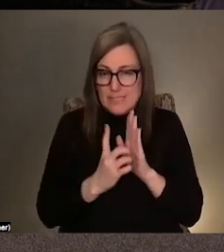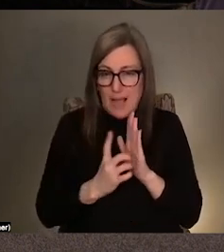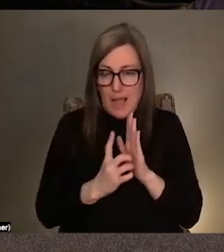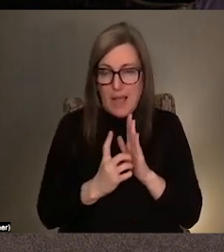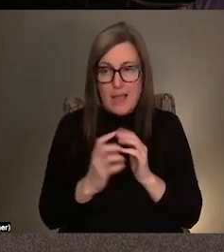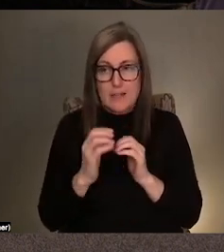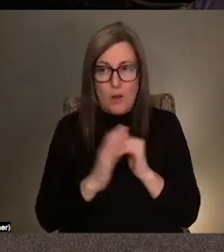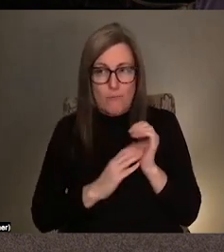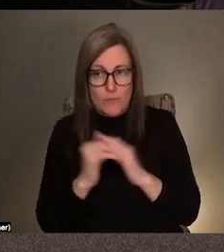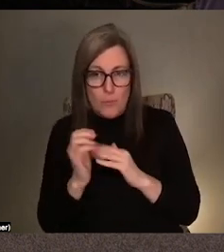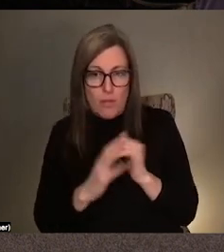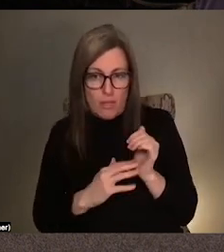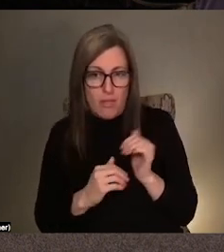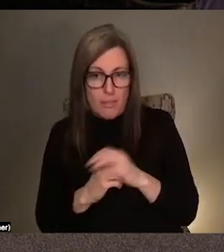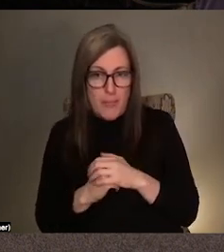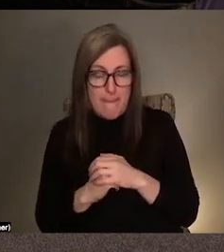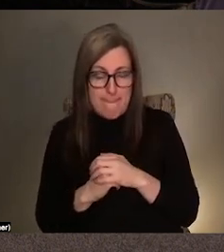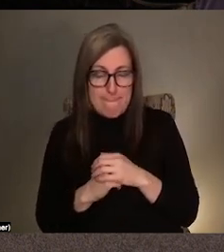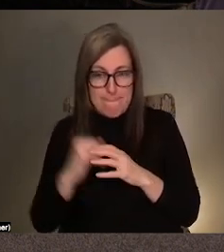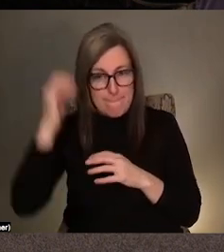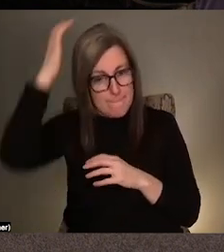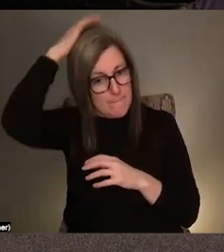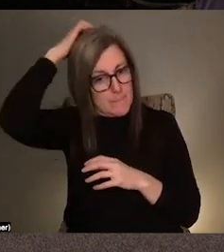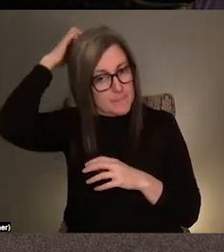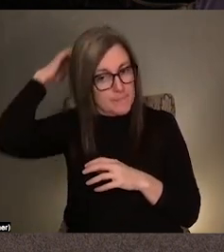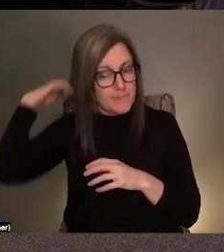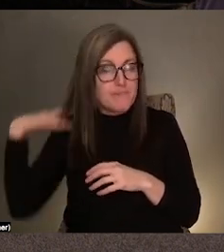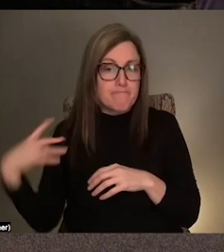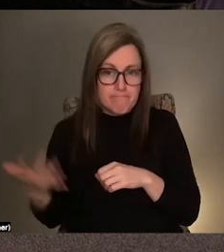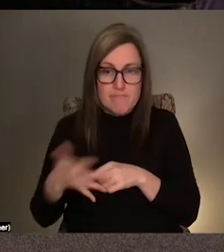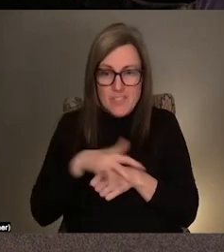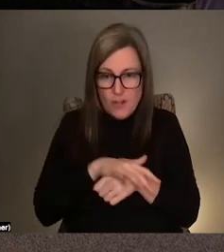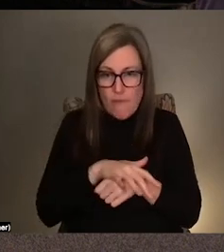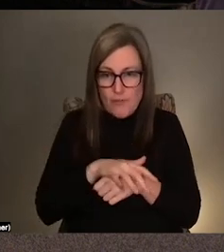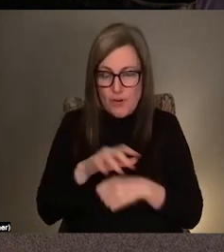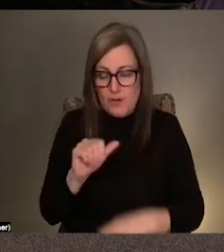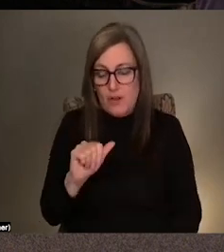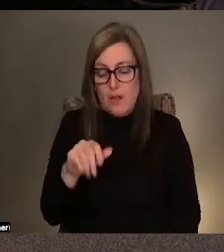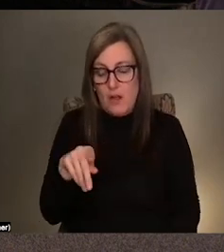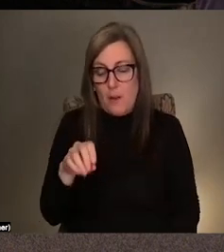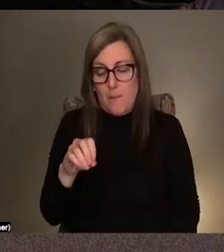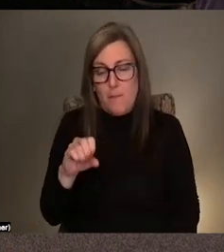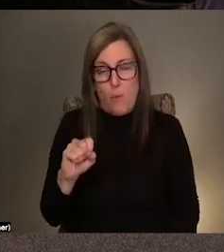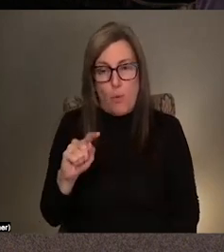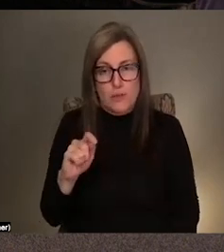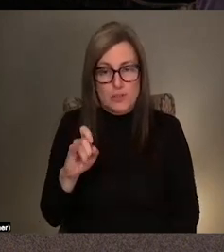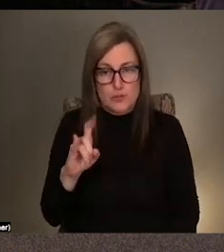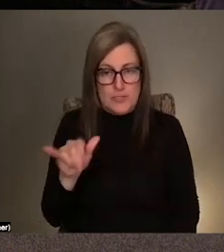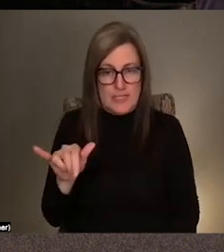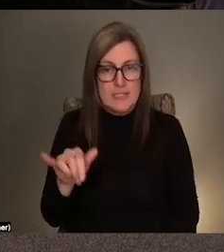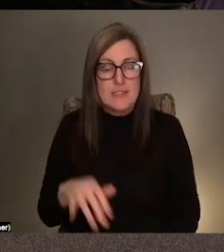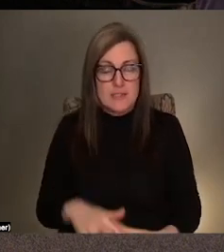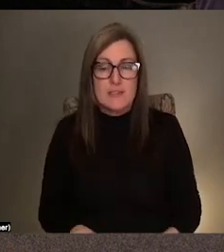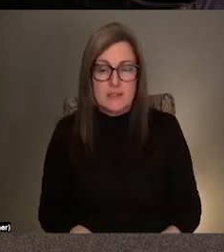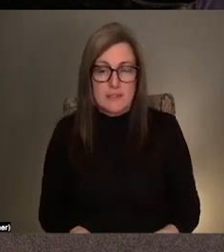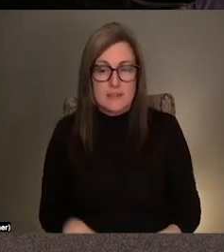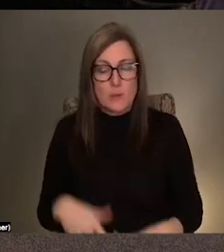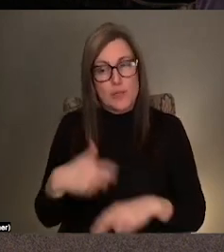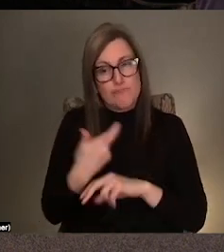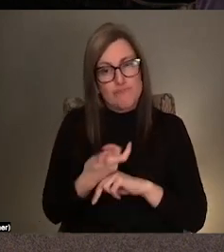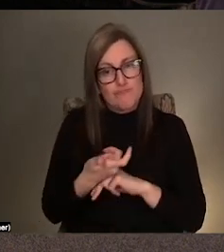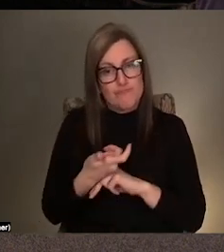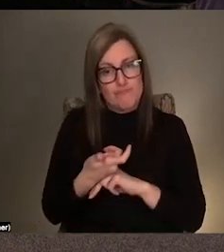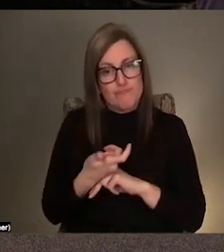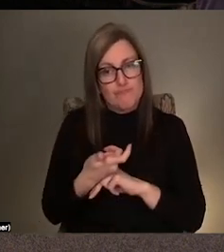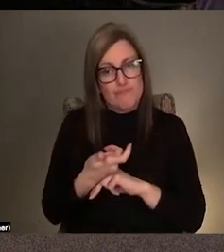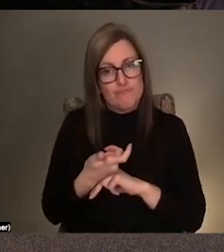comfortable. And they've been upholstered as well, and they're like much more comfortable for sitting and watching durational work, basically,